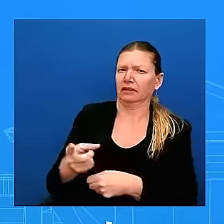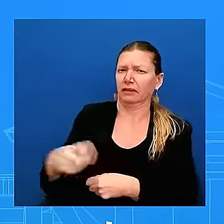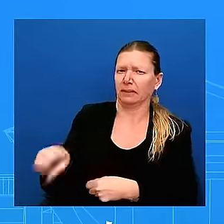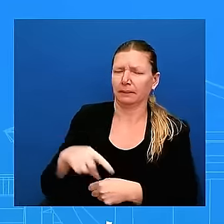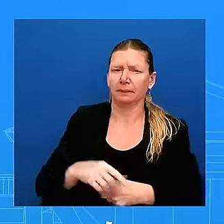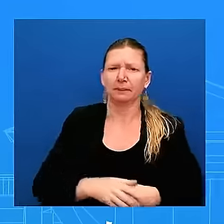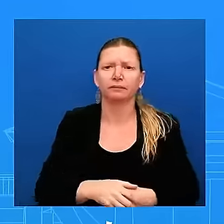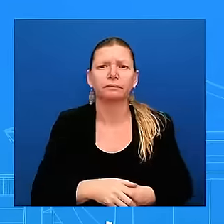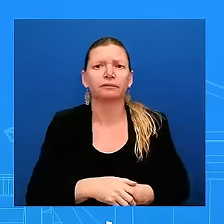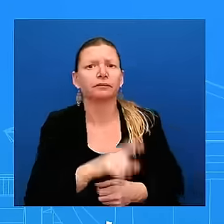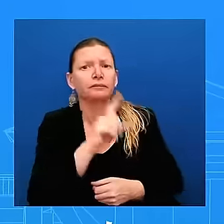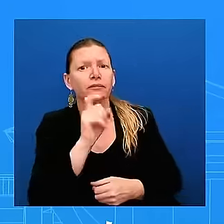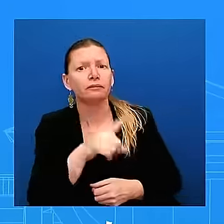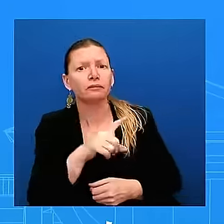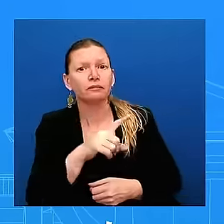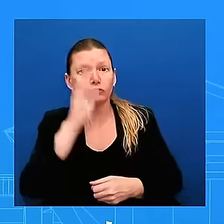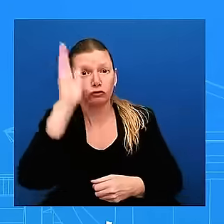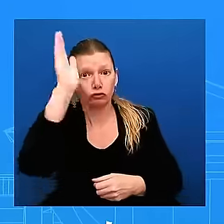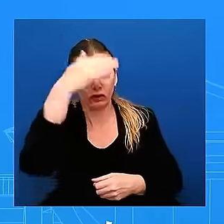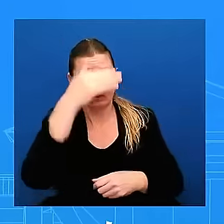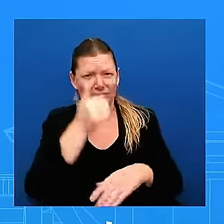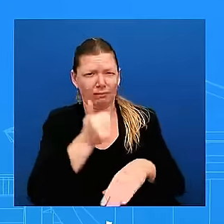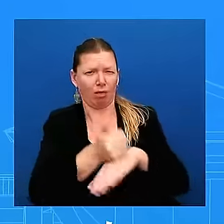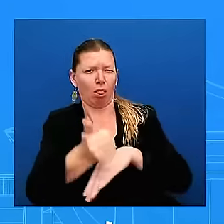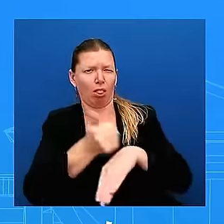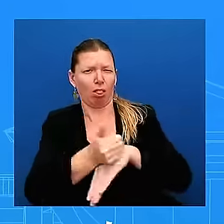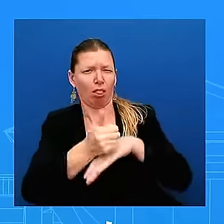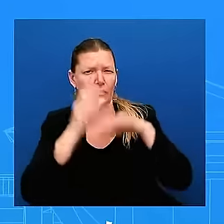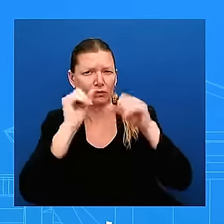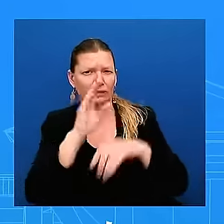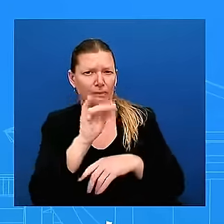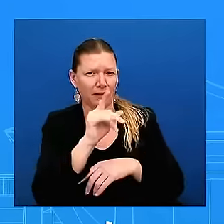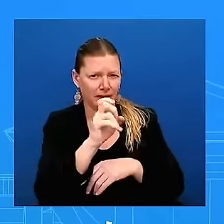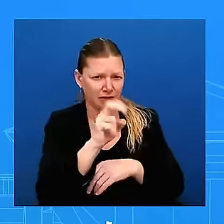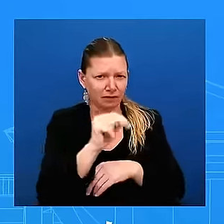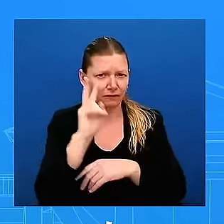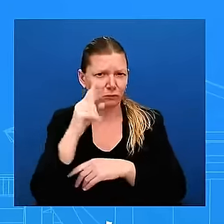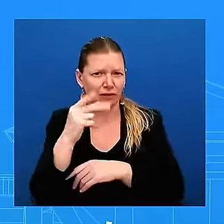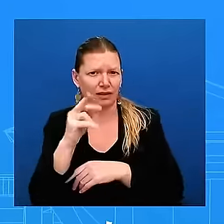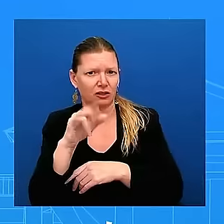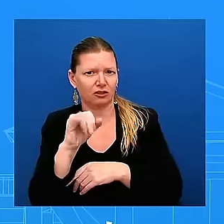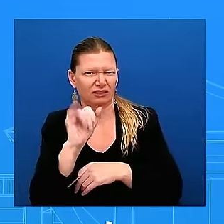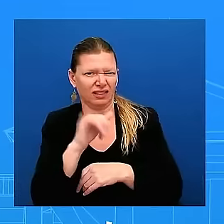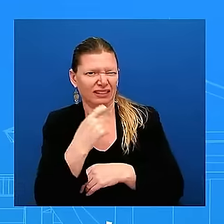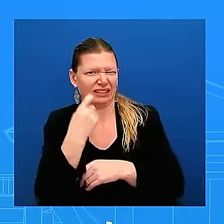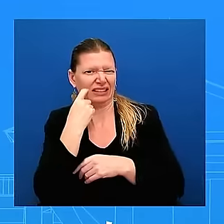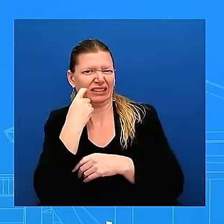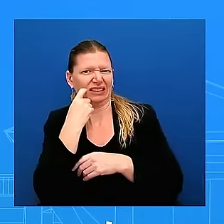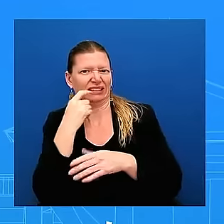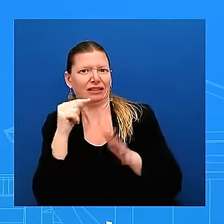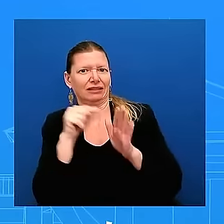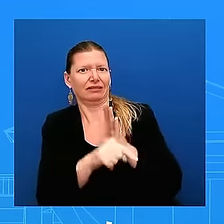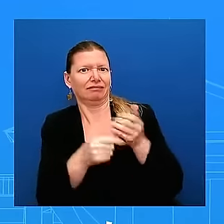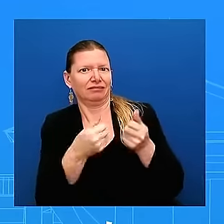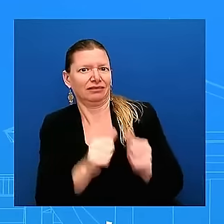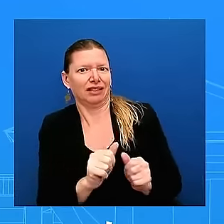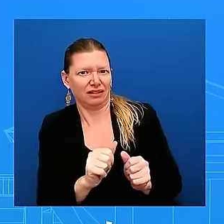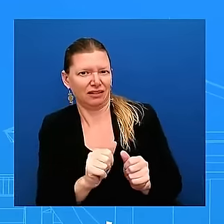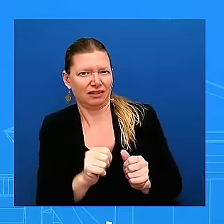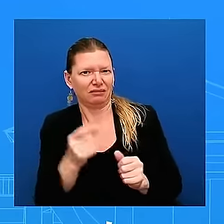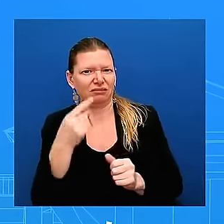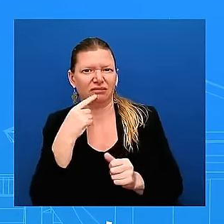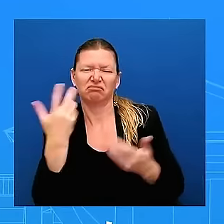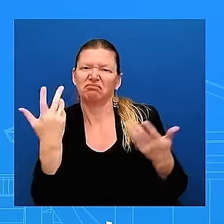assassination attempt against him he claimed without evidence that their rhetoric is causing him to be quote shot at how is the White House